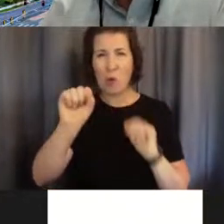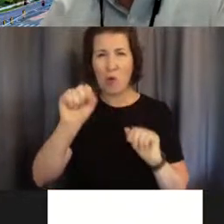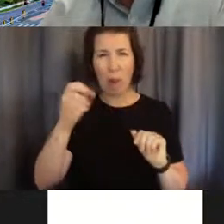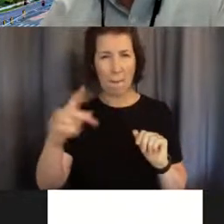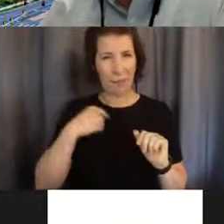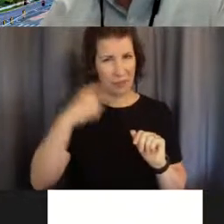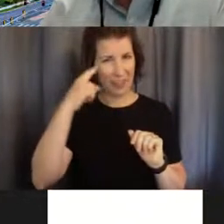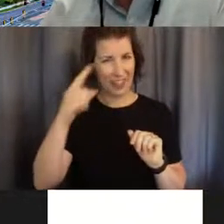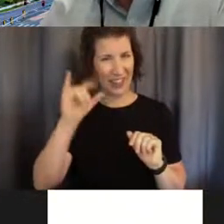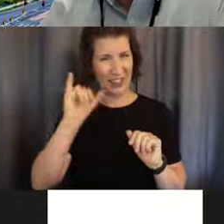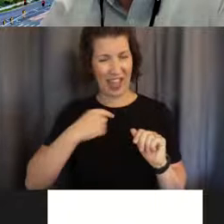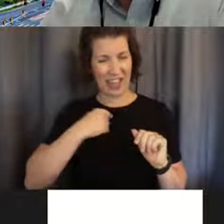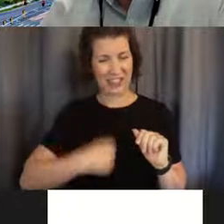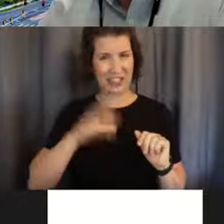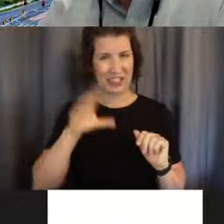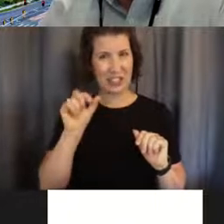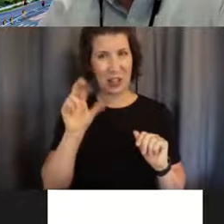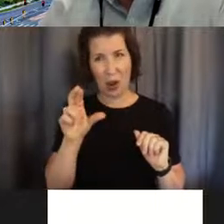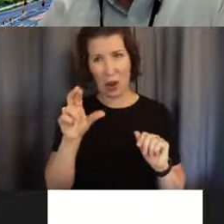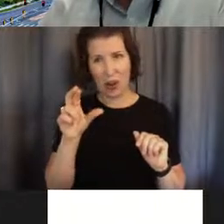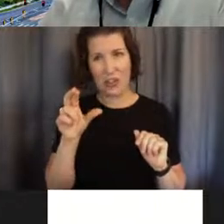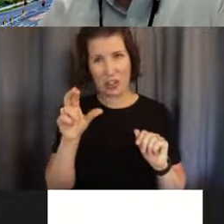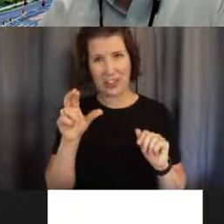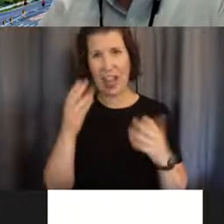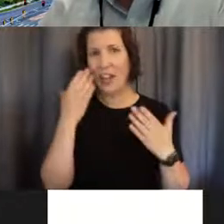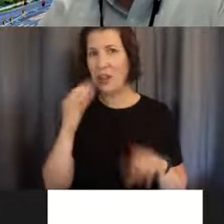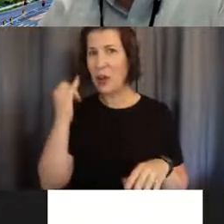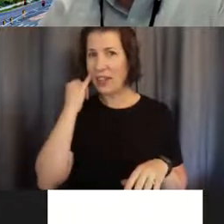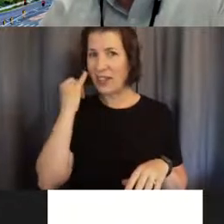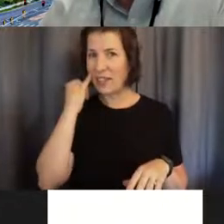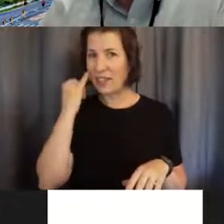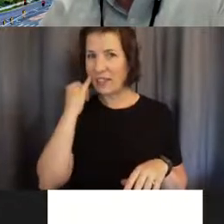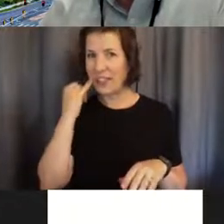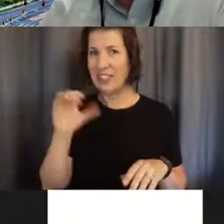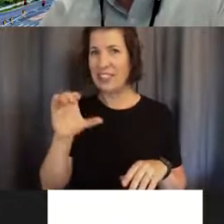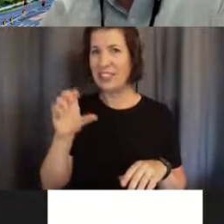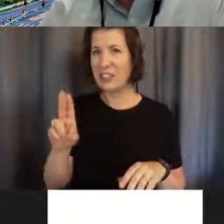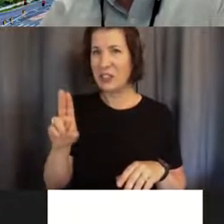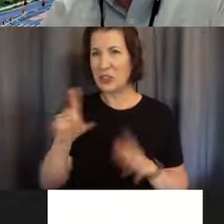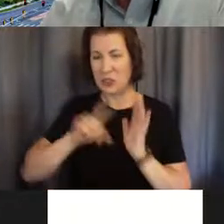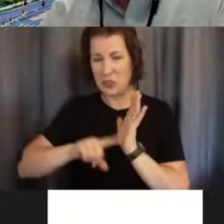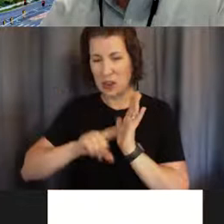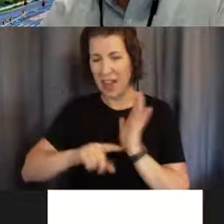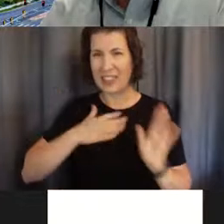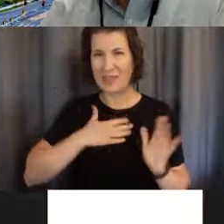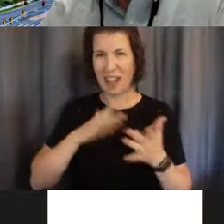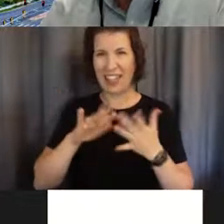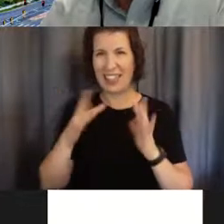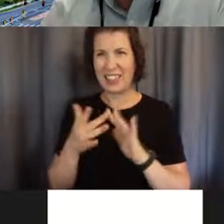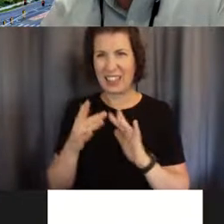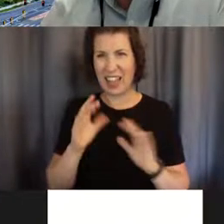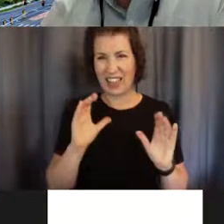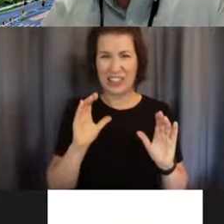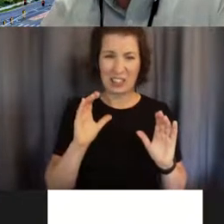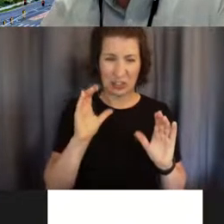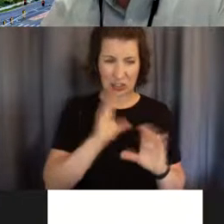And so I also think it's, you know, I don't know if CU tracks like my internet searches, but if they do some, I probably thought it was really funny that I spent